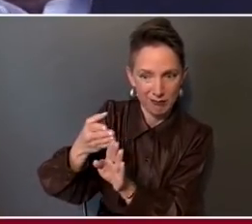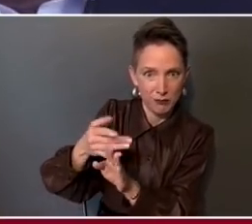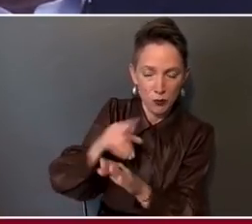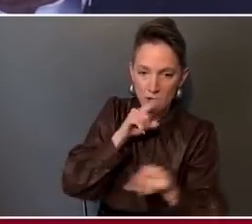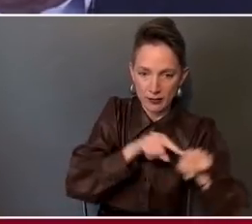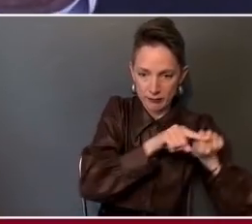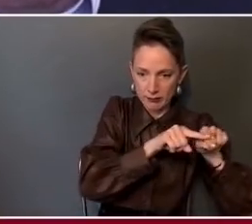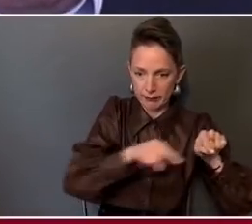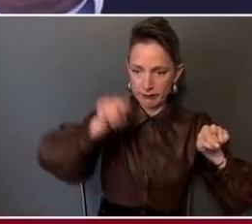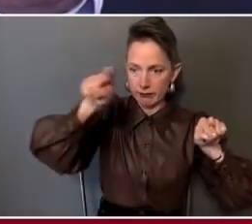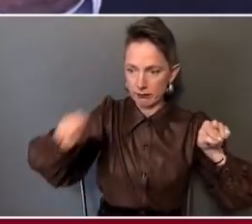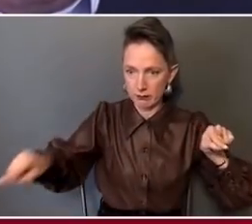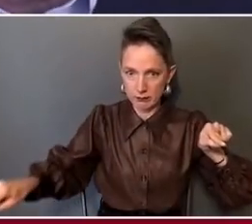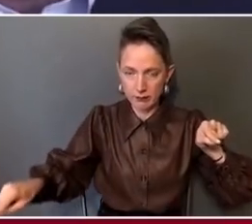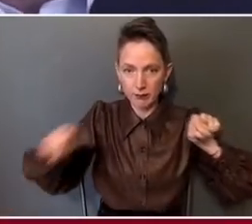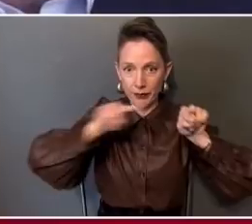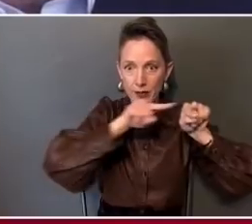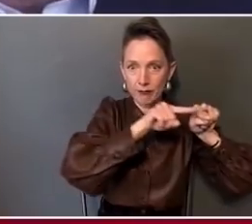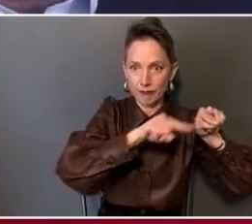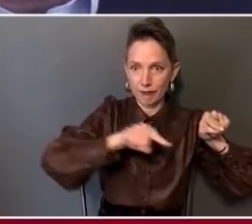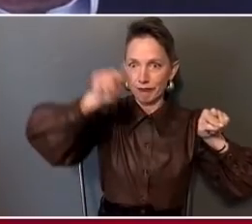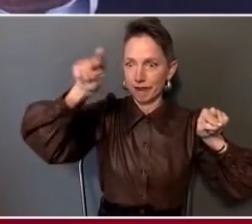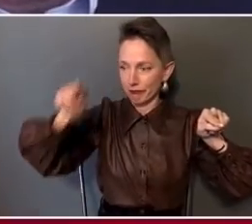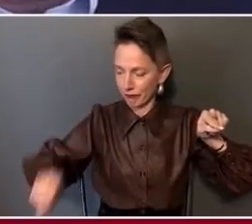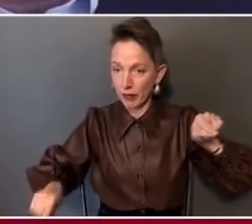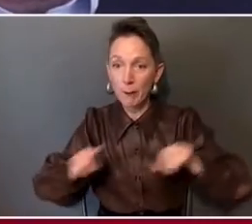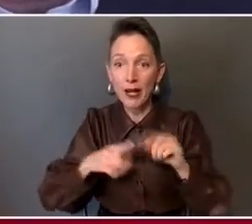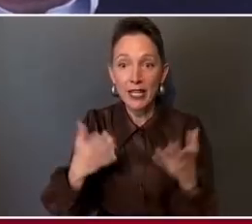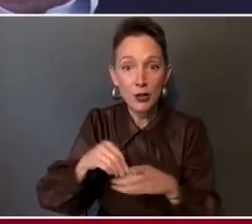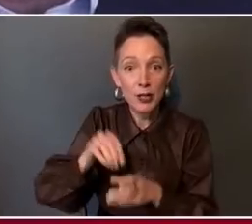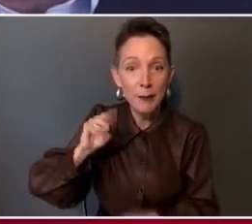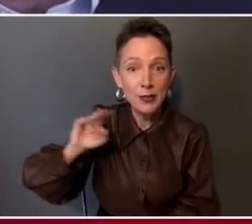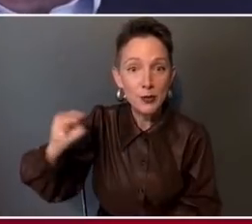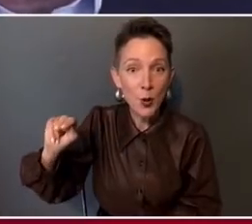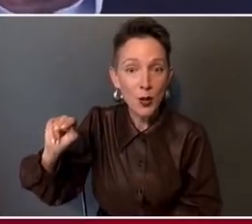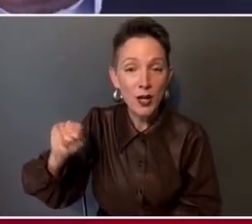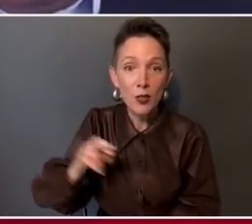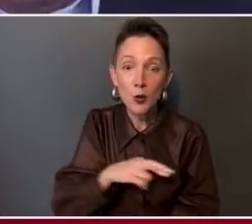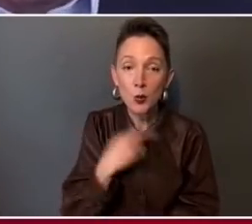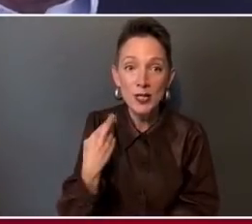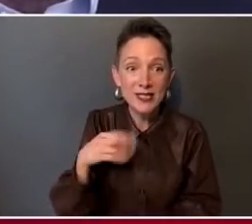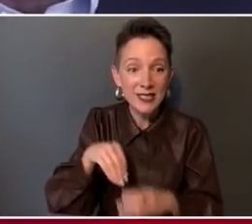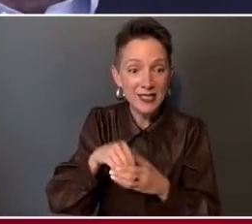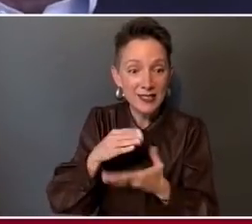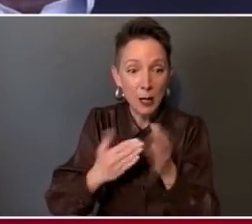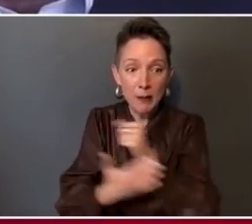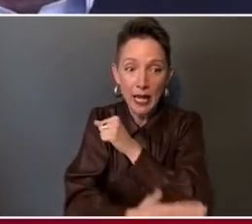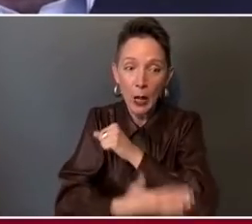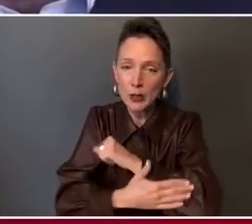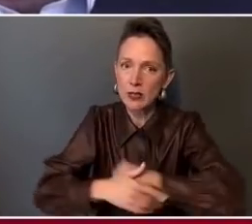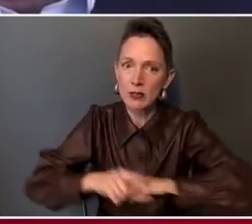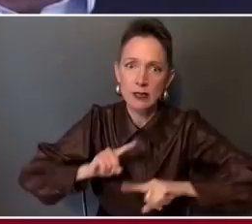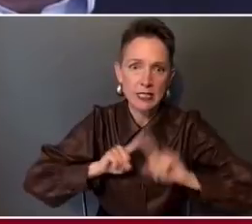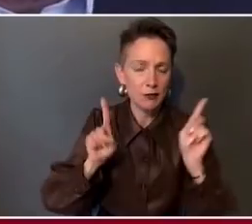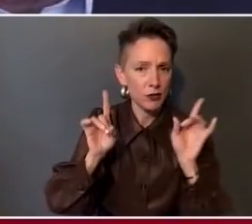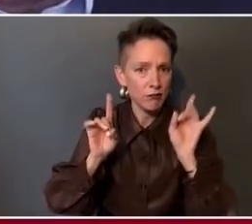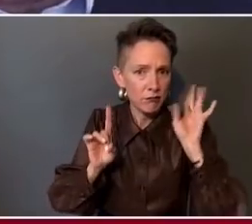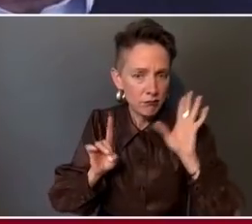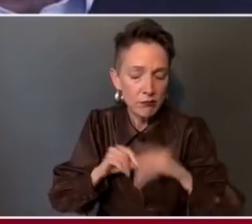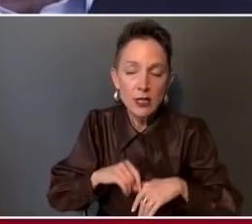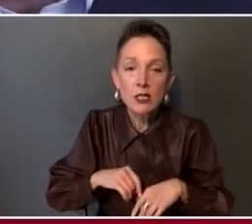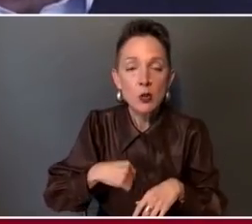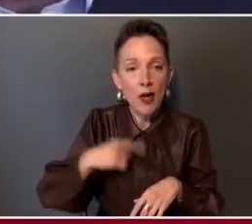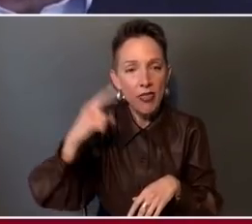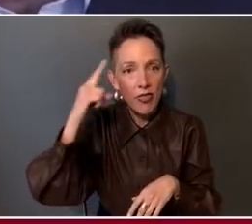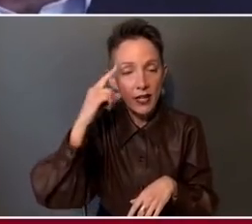On the other hand, if you're here in Minnesota right now, particularly certain county areas, that risk is very different. So I think that even using the